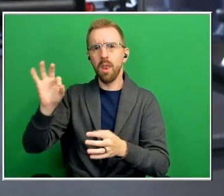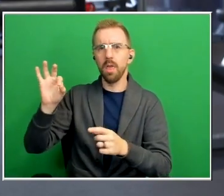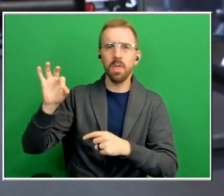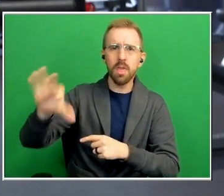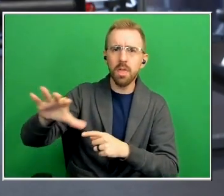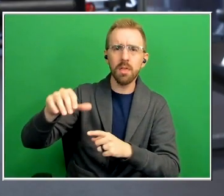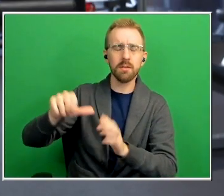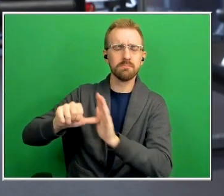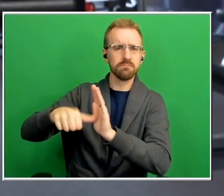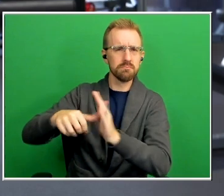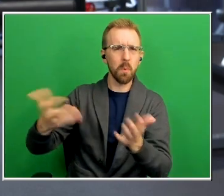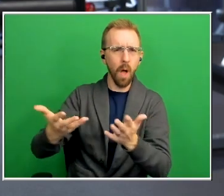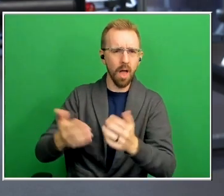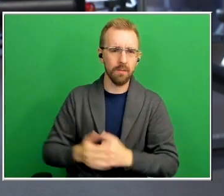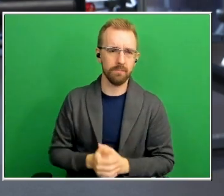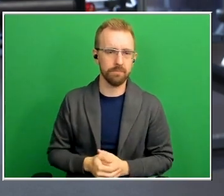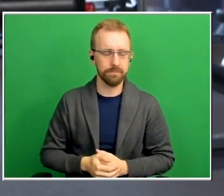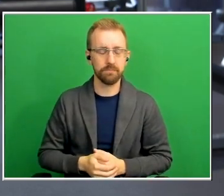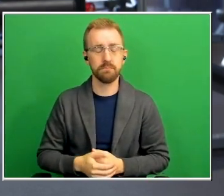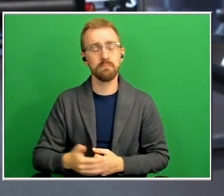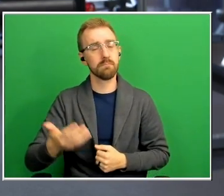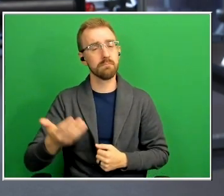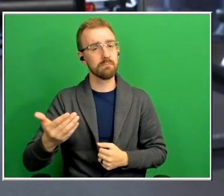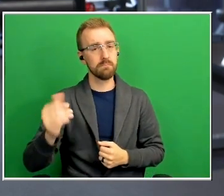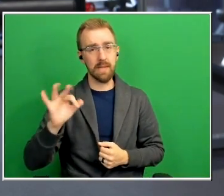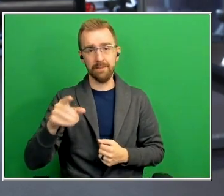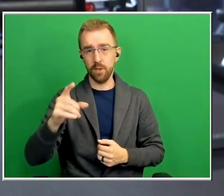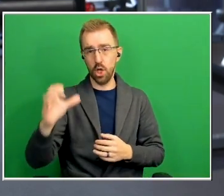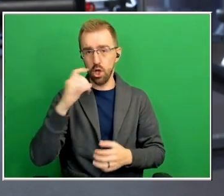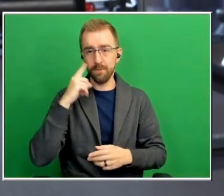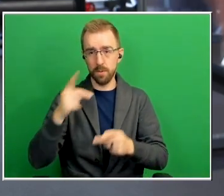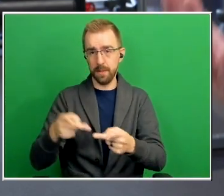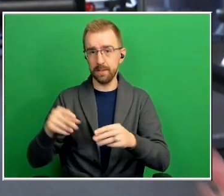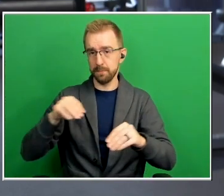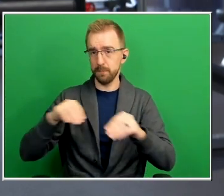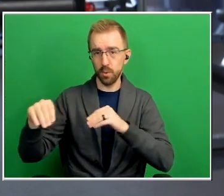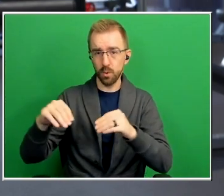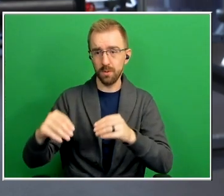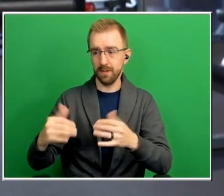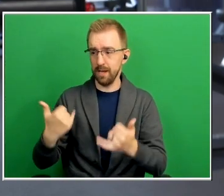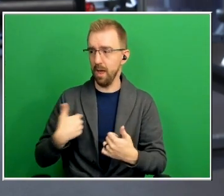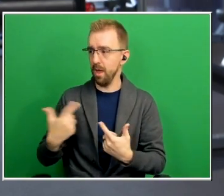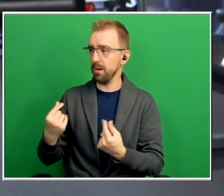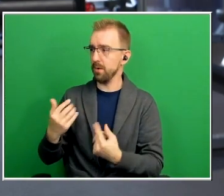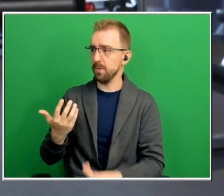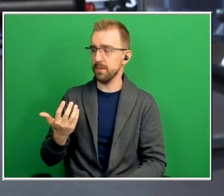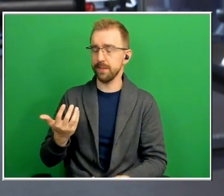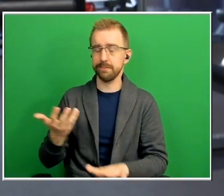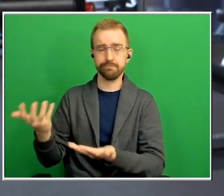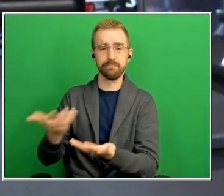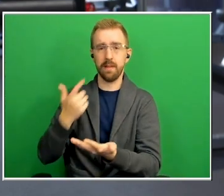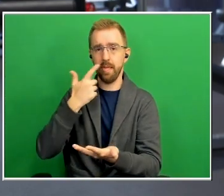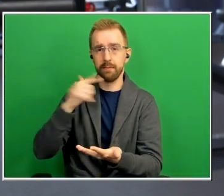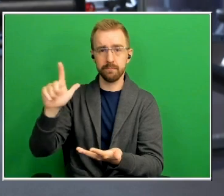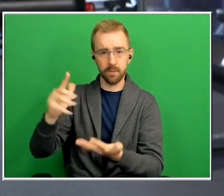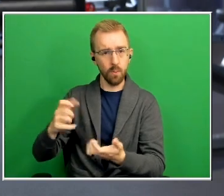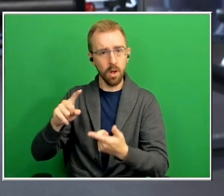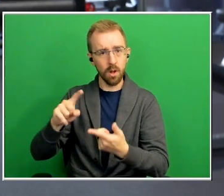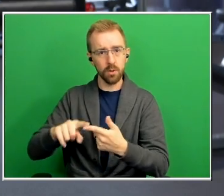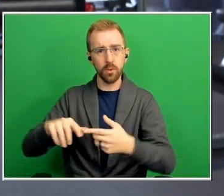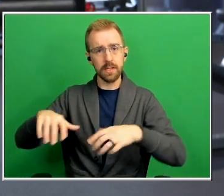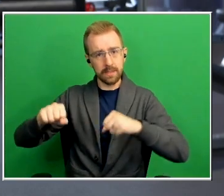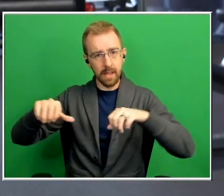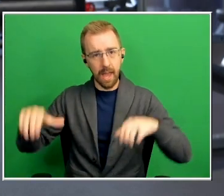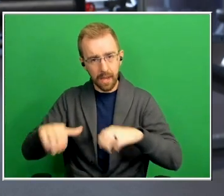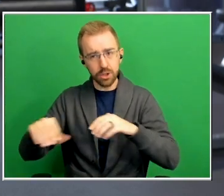you know if you're looking for a place to move if you aren't sure what to do and you want to you know take things into your own hands and moving your body we are a safe